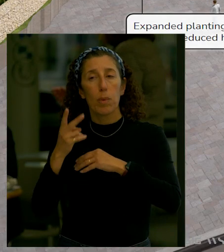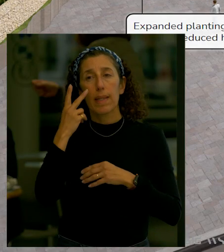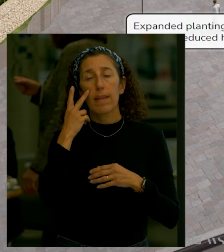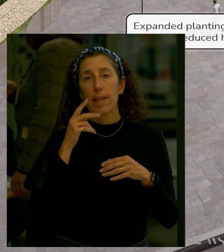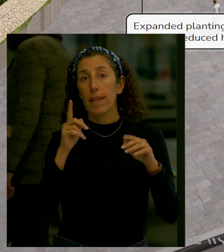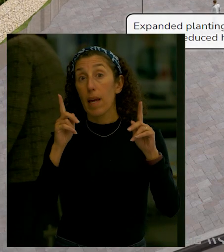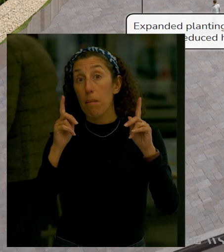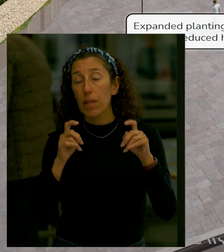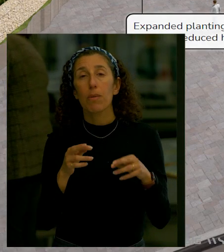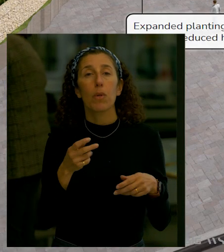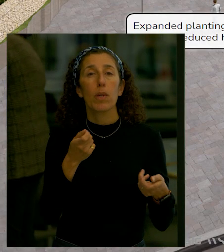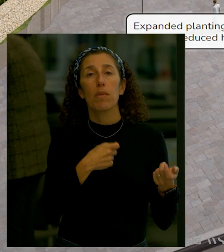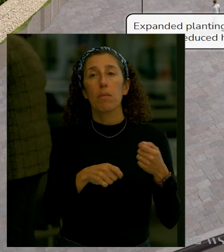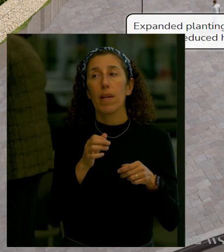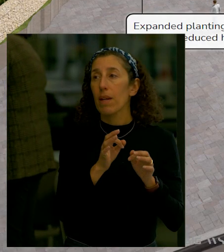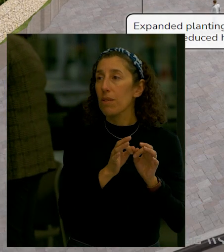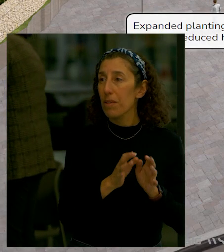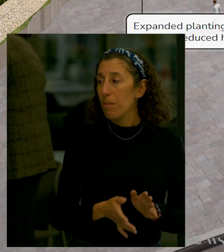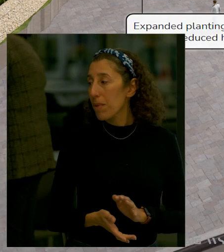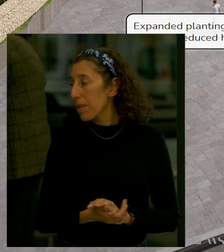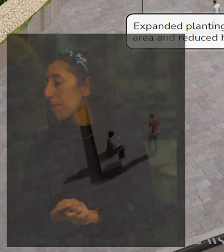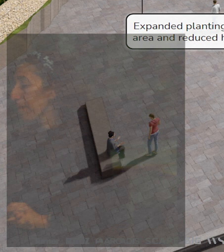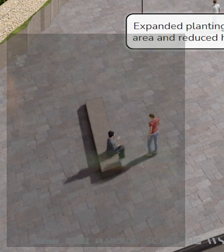of that here's sort of the aerial shot